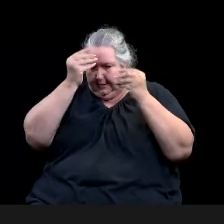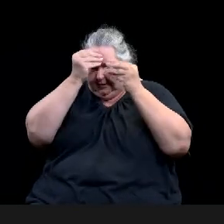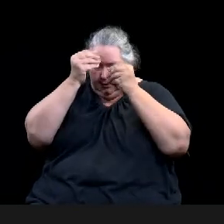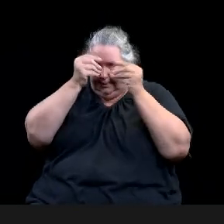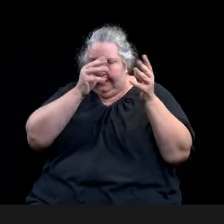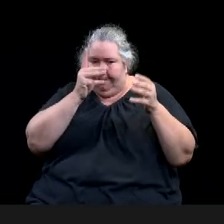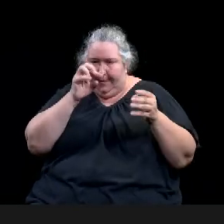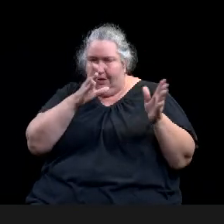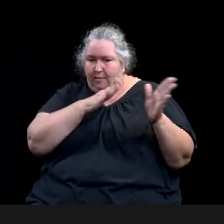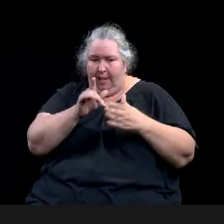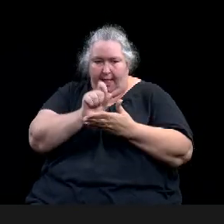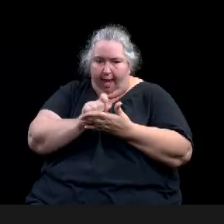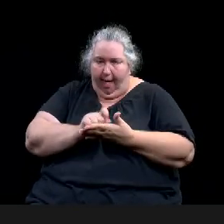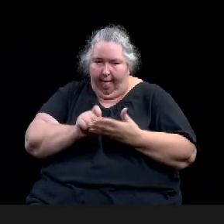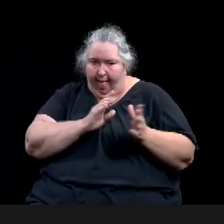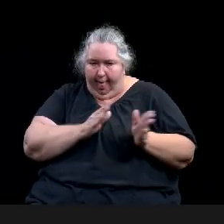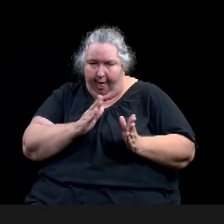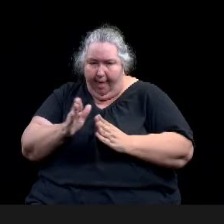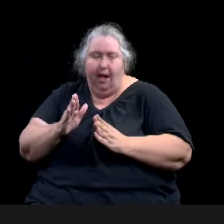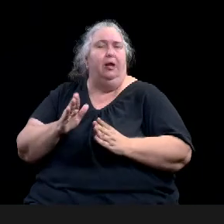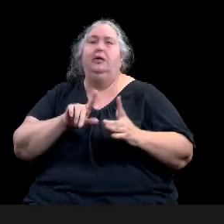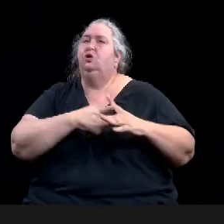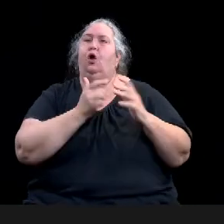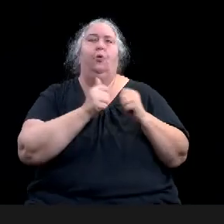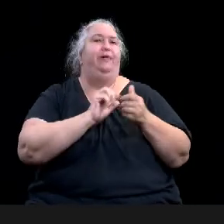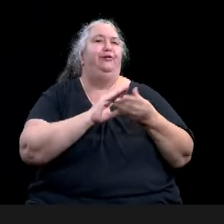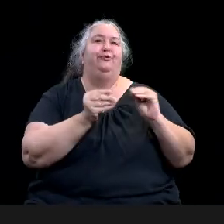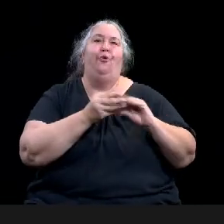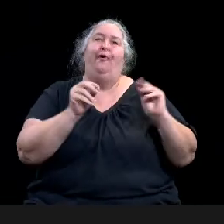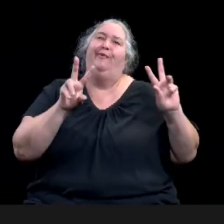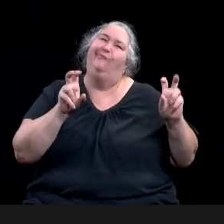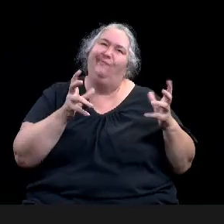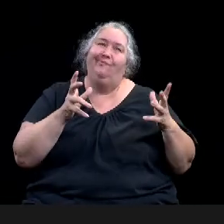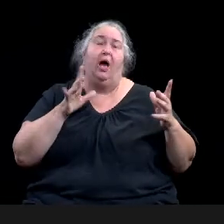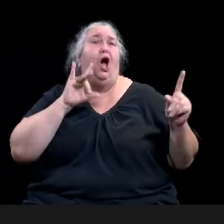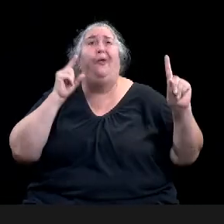what we all work towards. So in terms of potential,